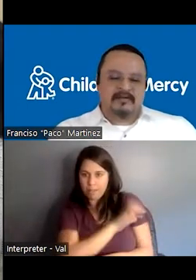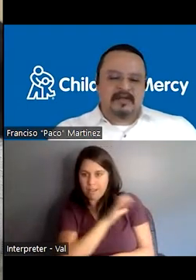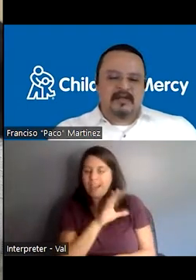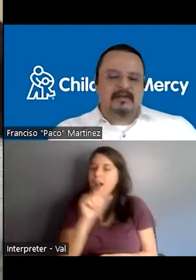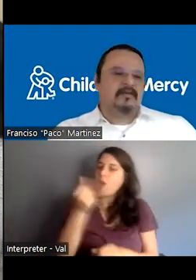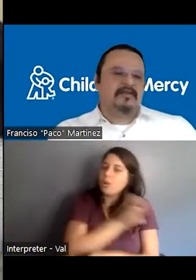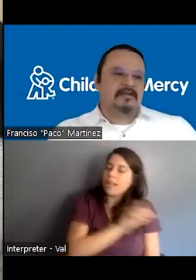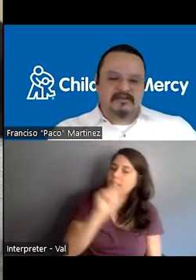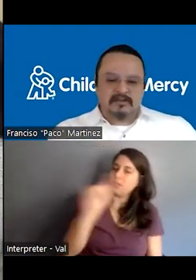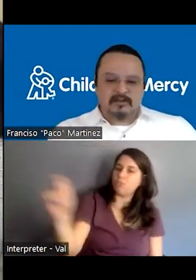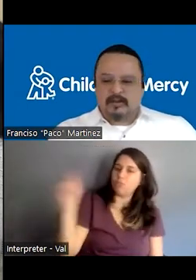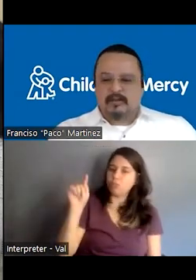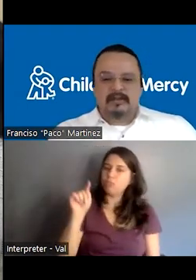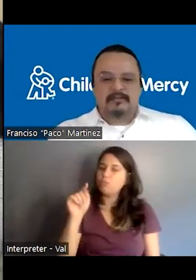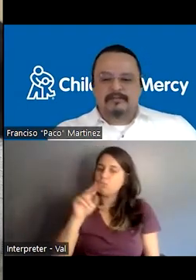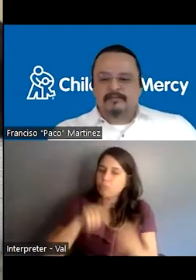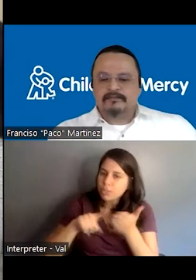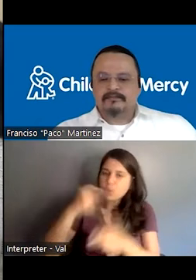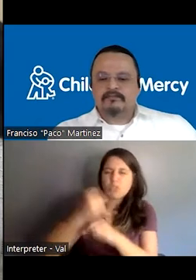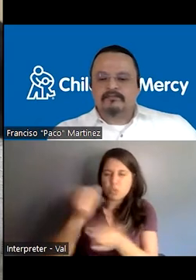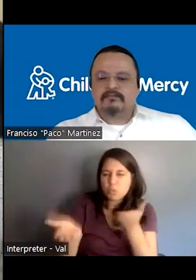clinics outside and the research institute probably.